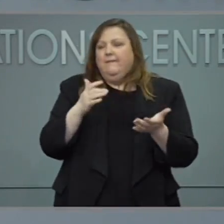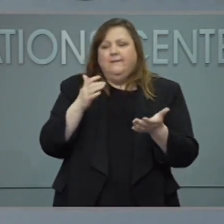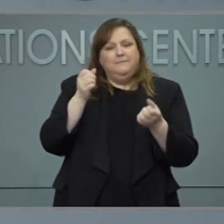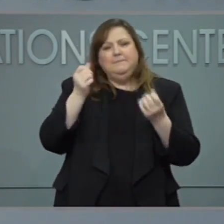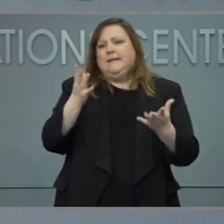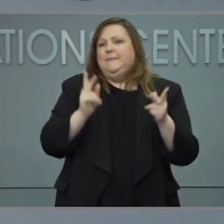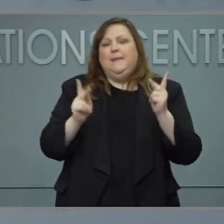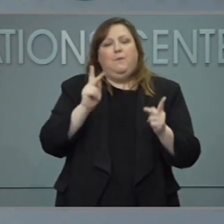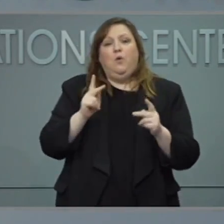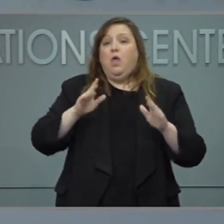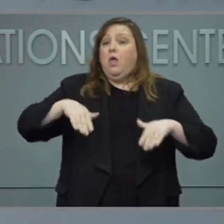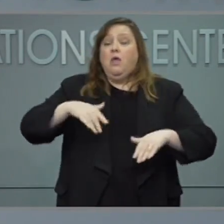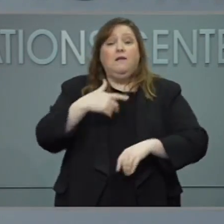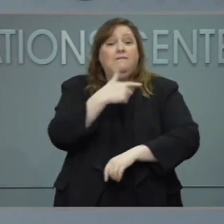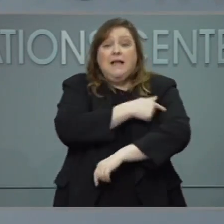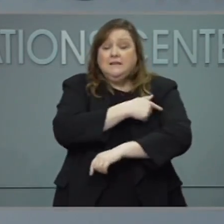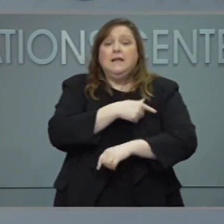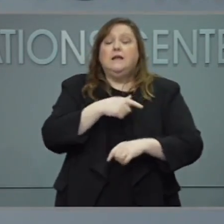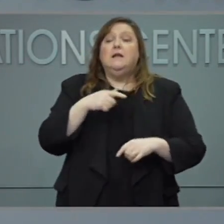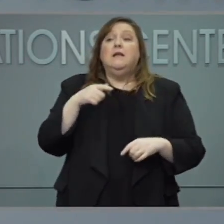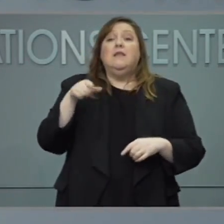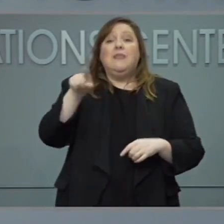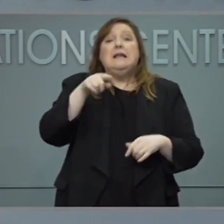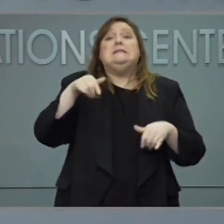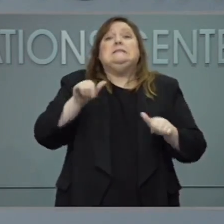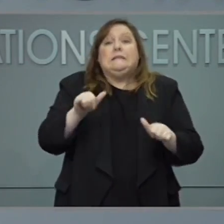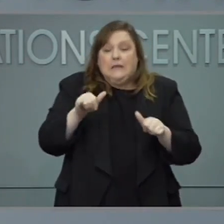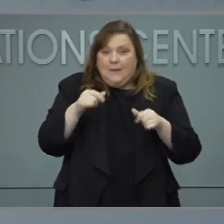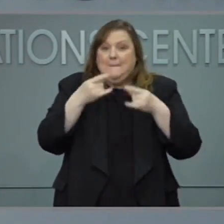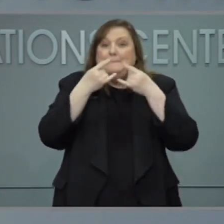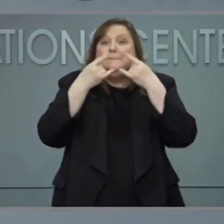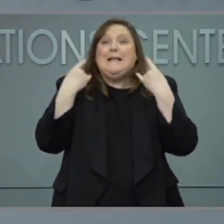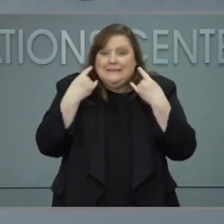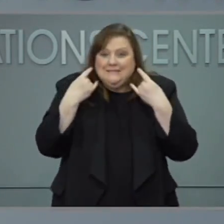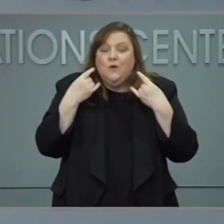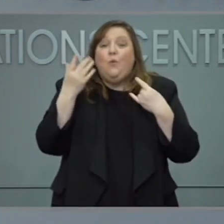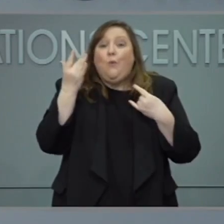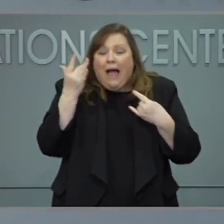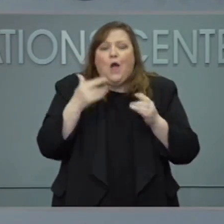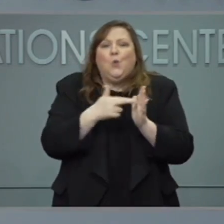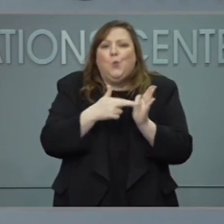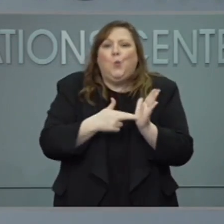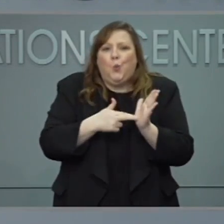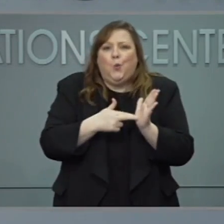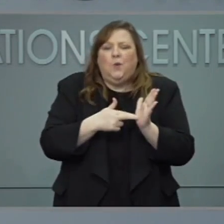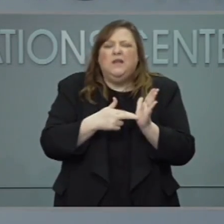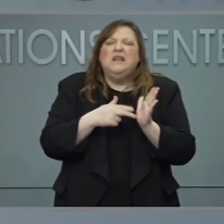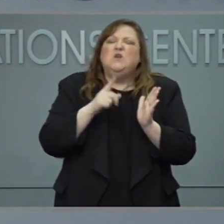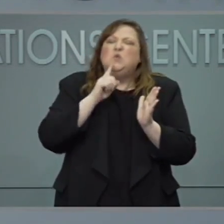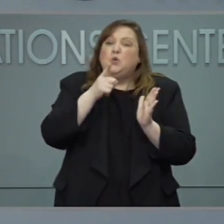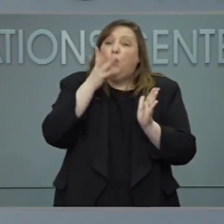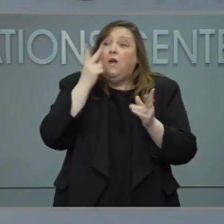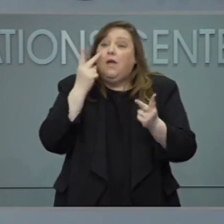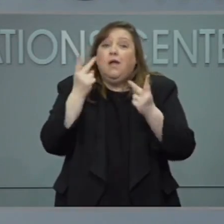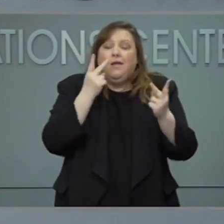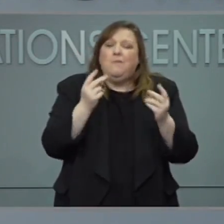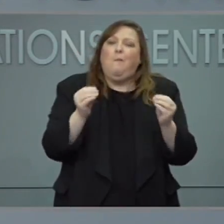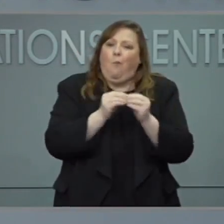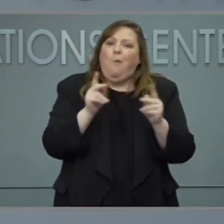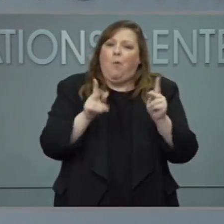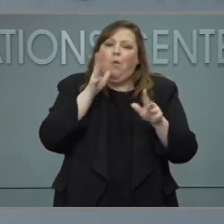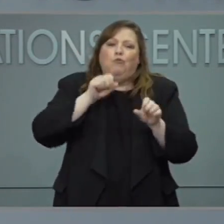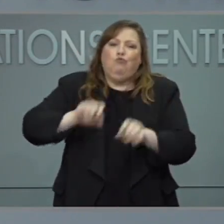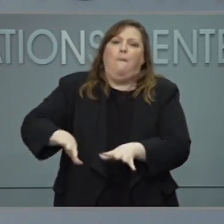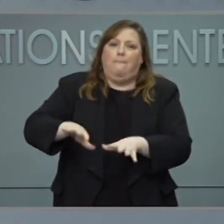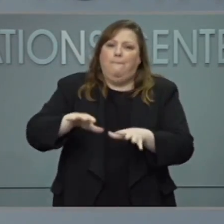there was a rule, did wear a mask, but I think you will see more of them not wearing a mask. This just tells